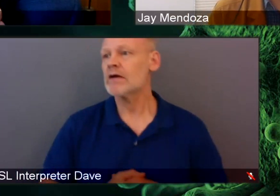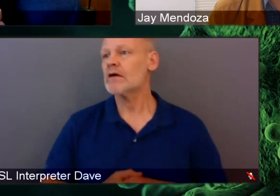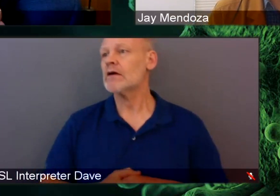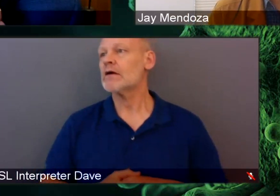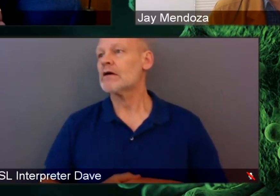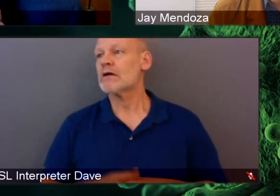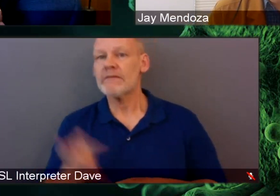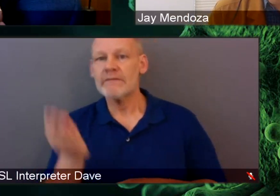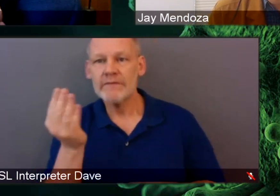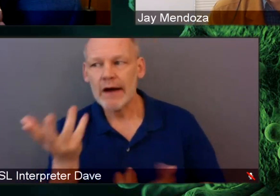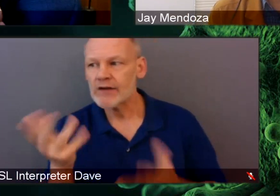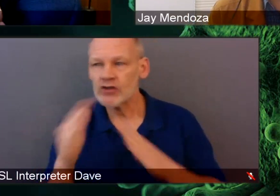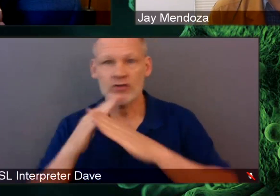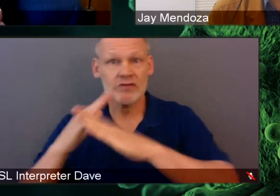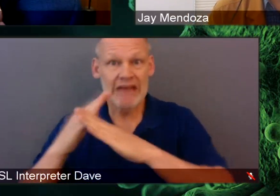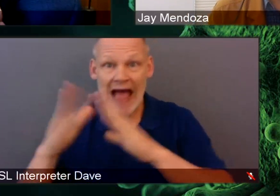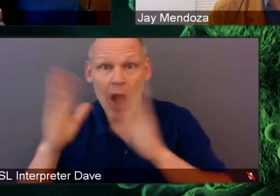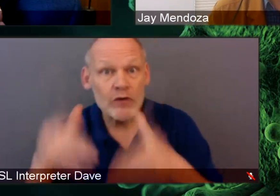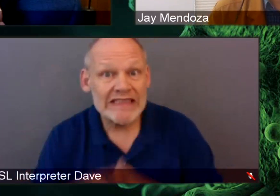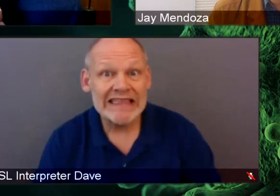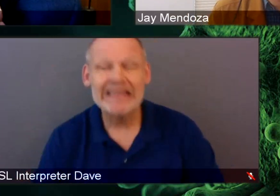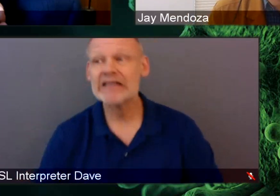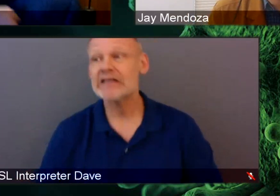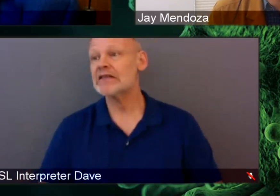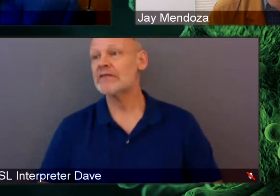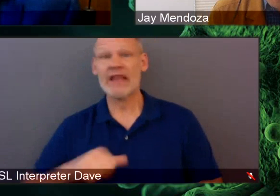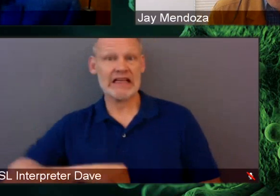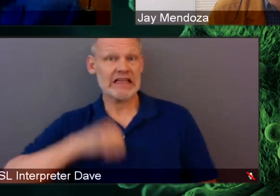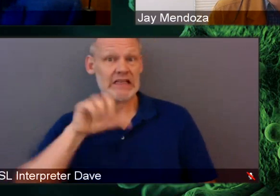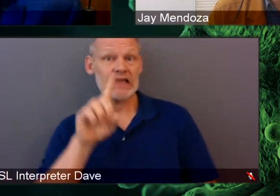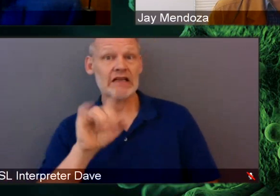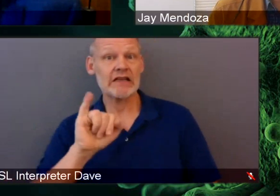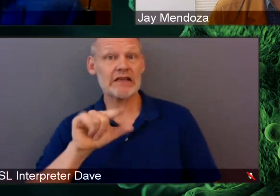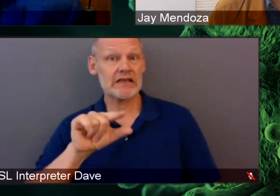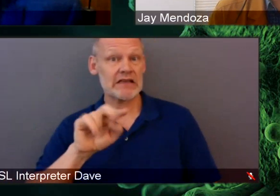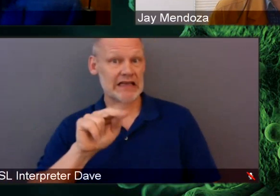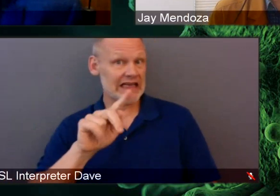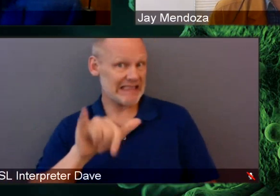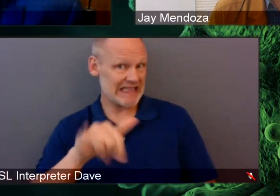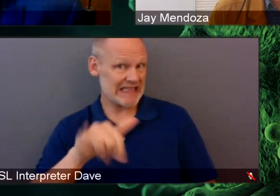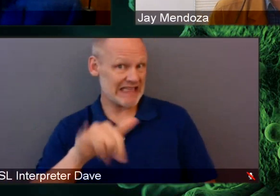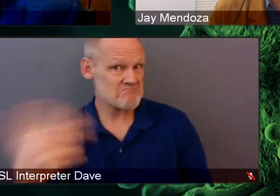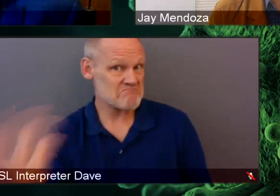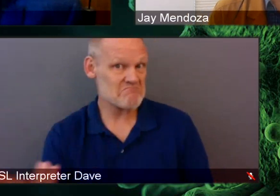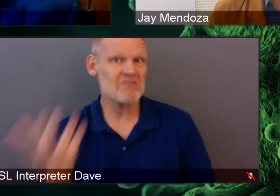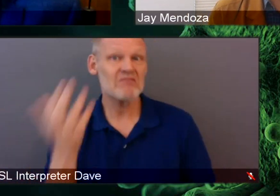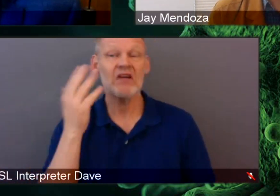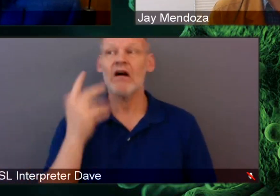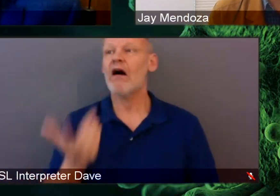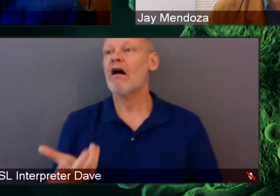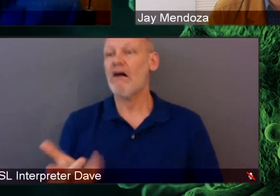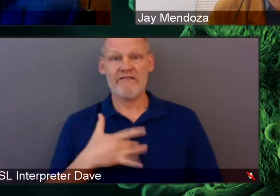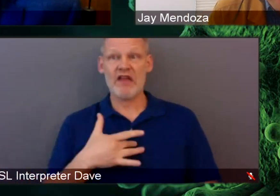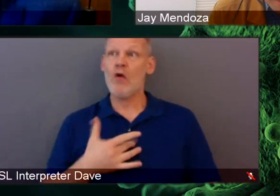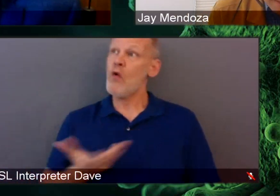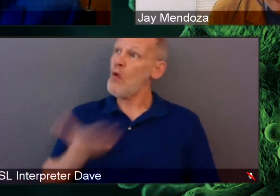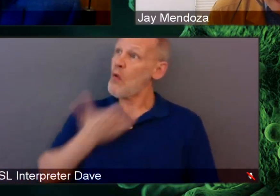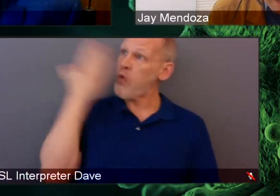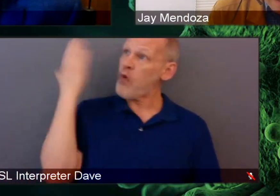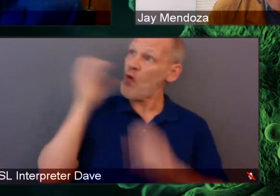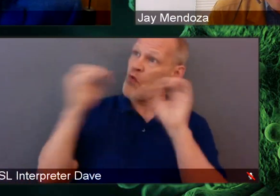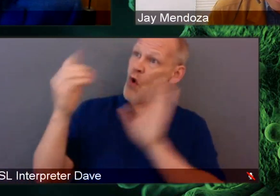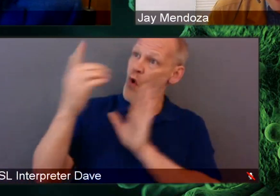Food, shelter, and what I would argue dignity or being, you know, free of discrimination and bias.